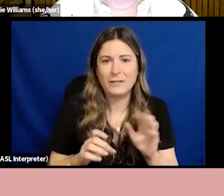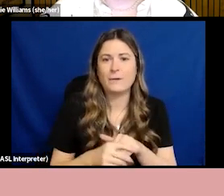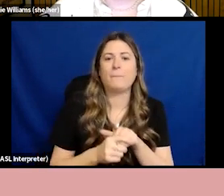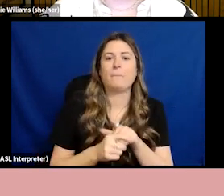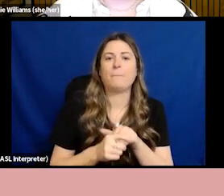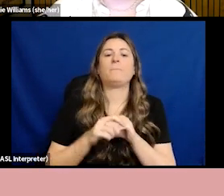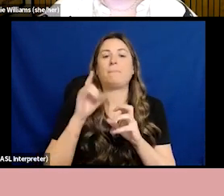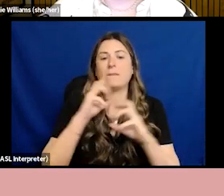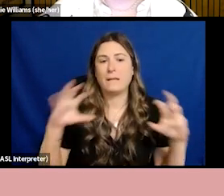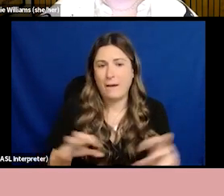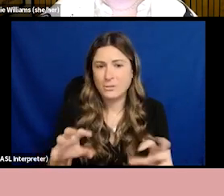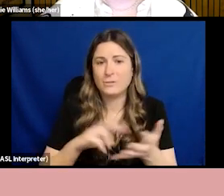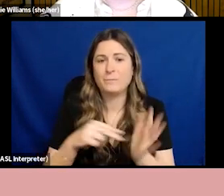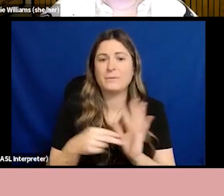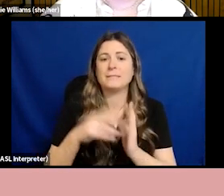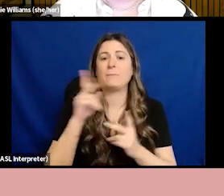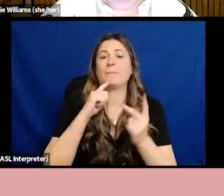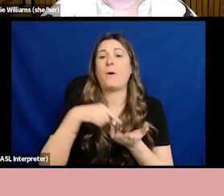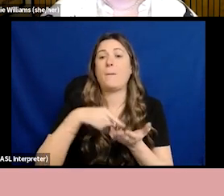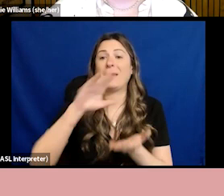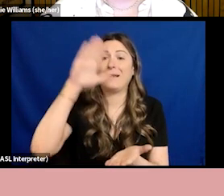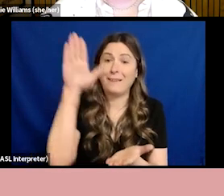together are good for business.